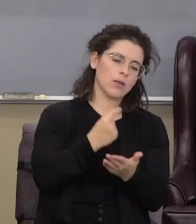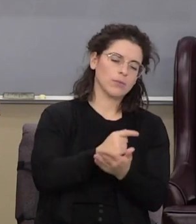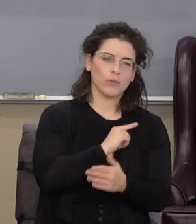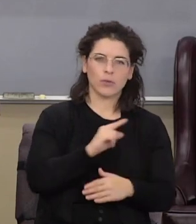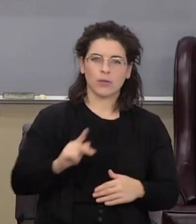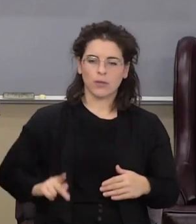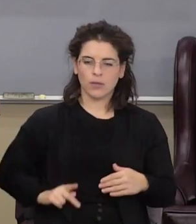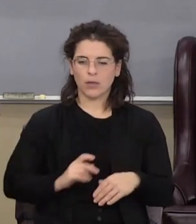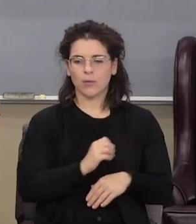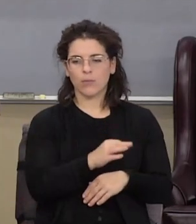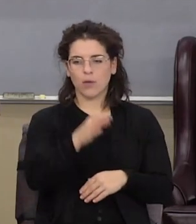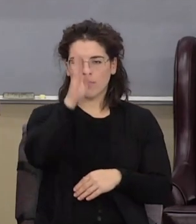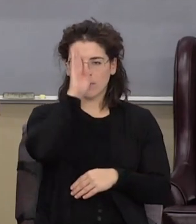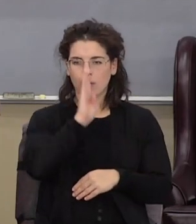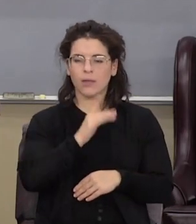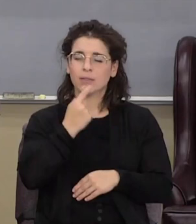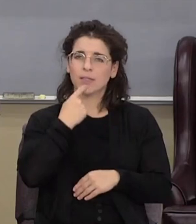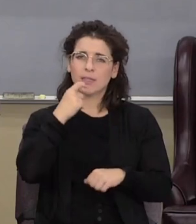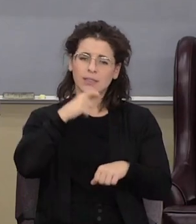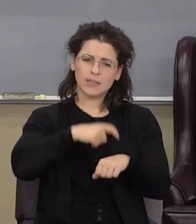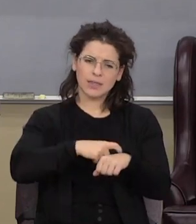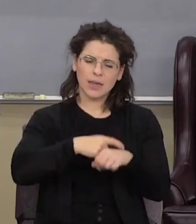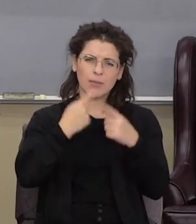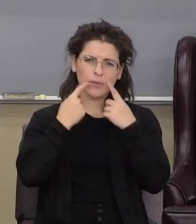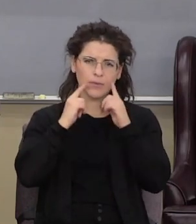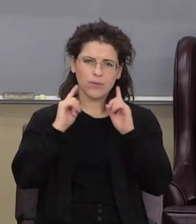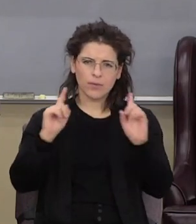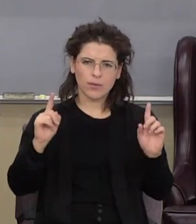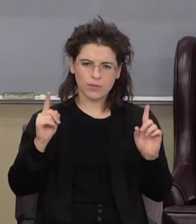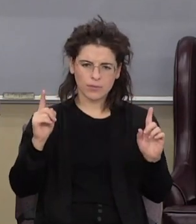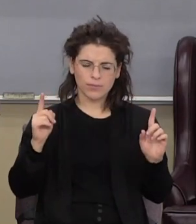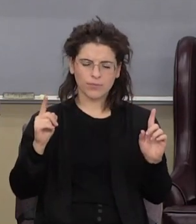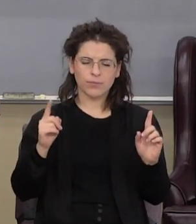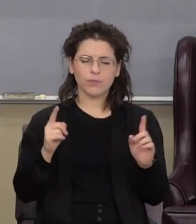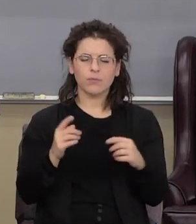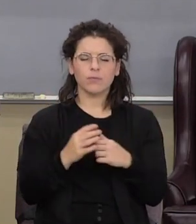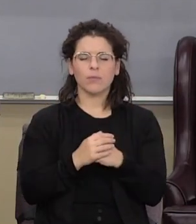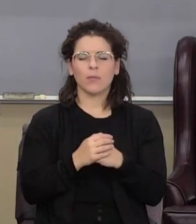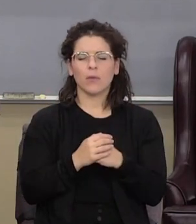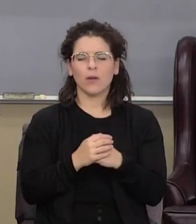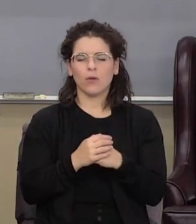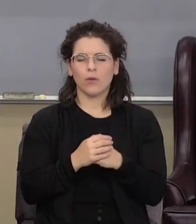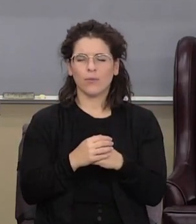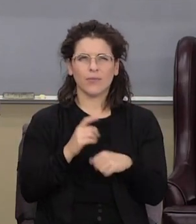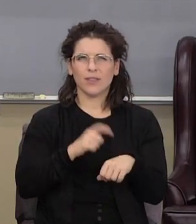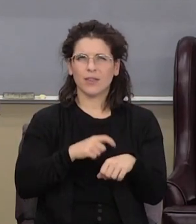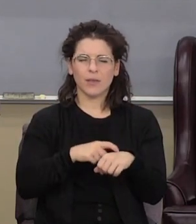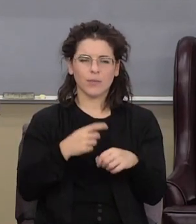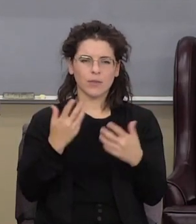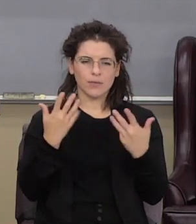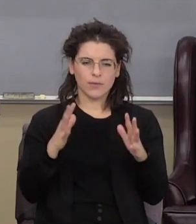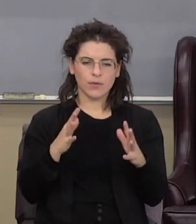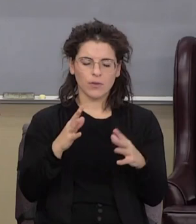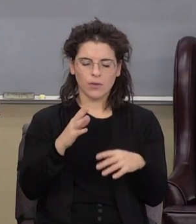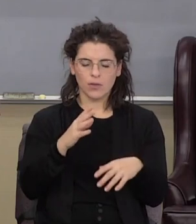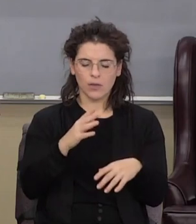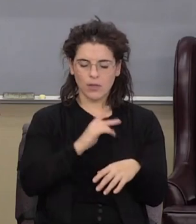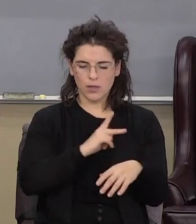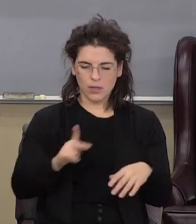the time is fulfilled. The kingdom of God is at hand. Repent and believe the gospel.